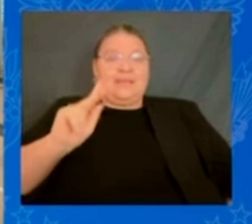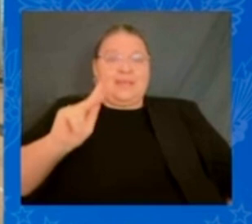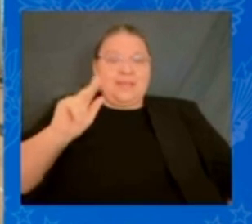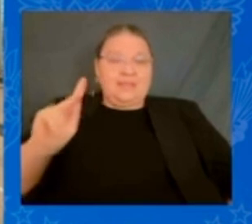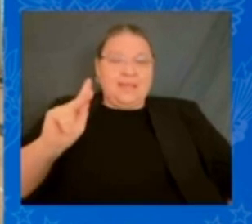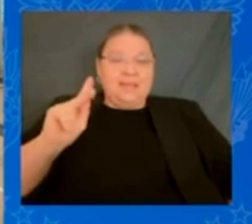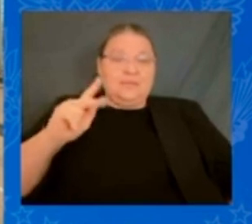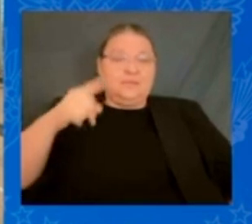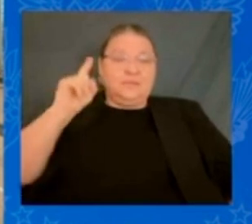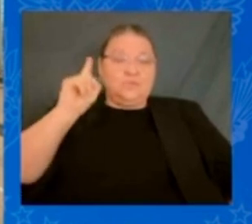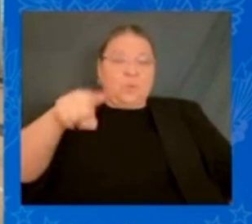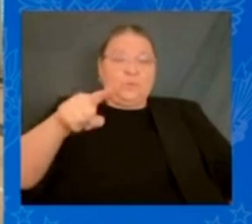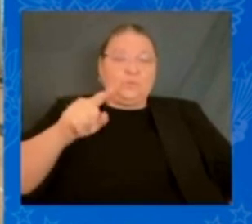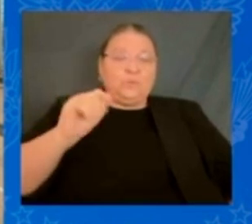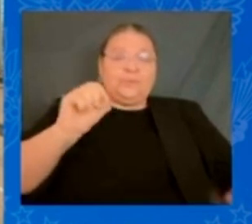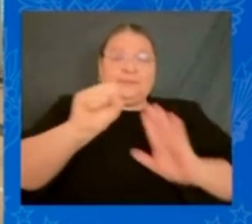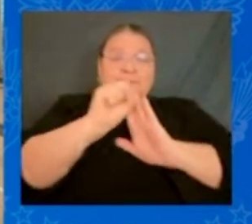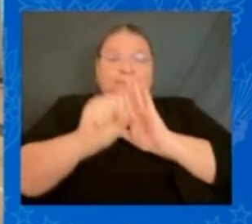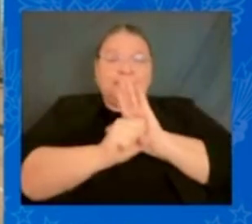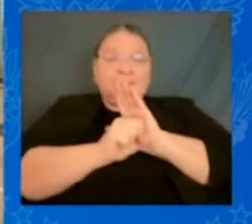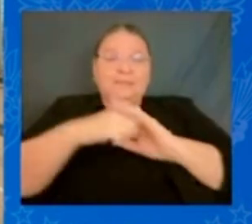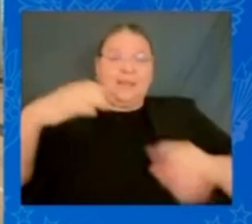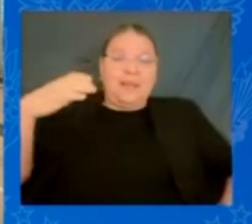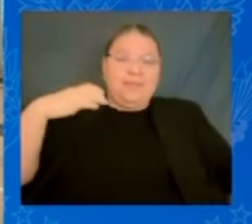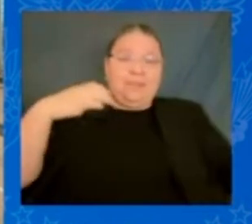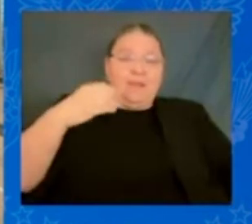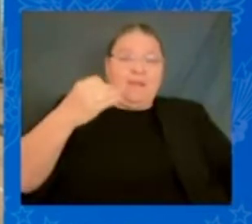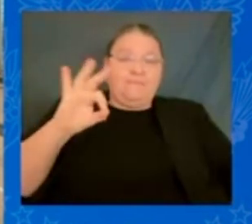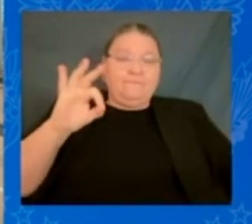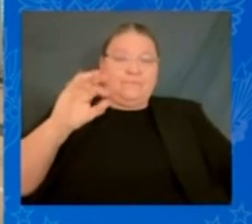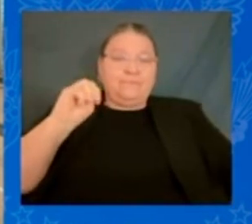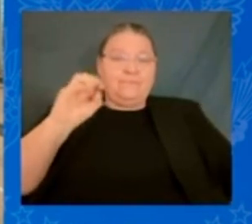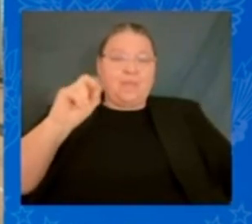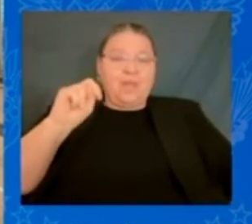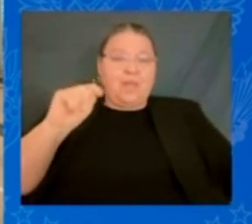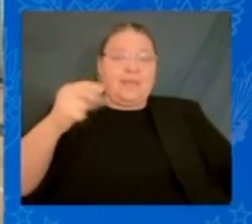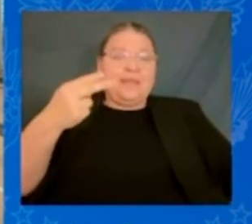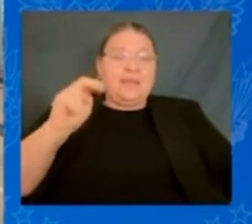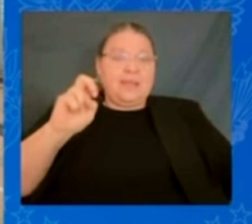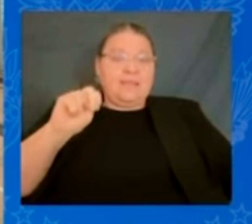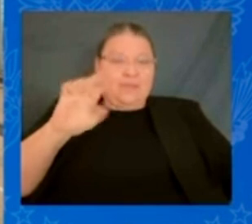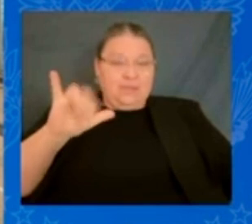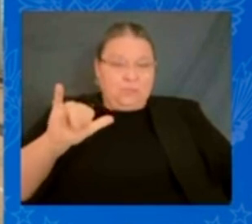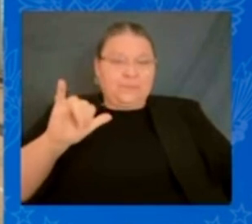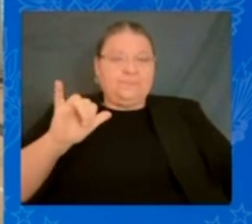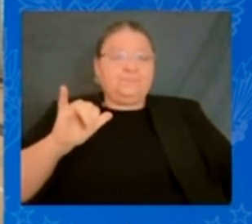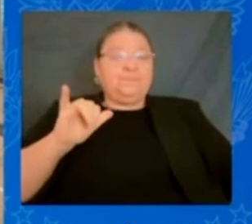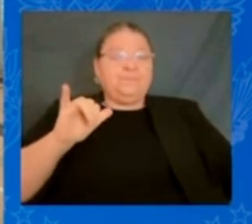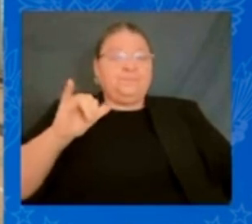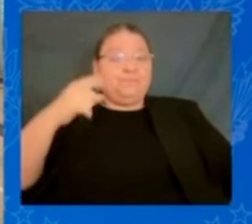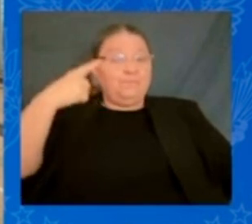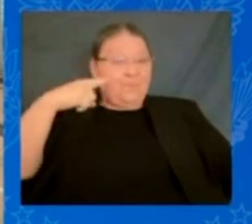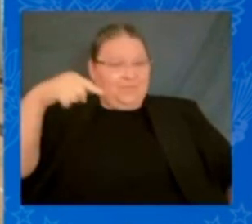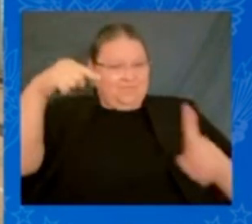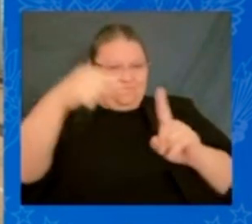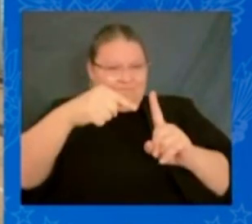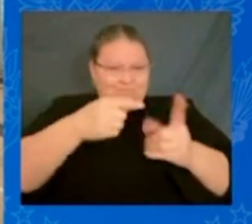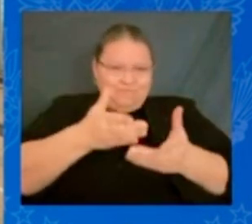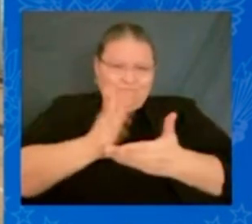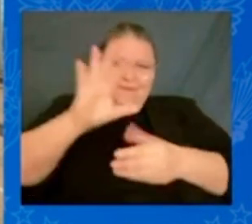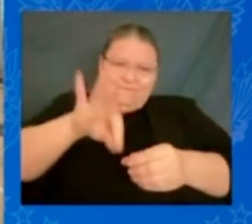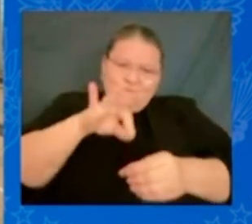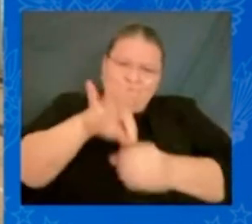claim their fundamental right to vote laid in the bedrock of our Constitution, but stolen